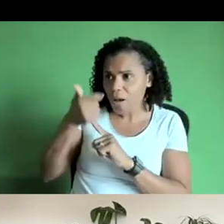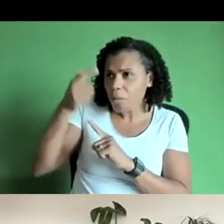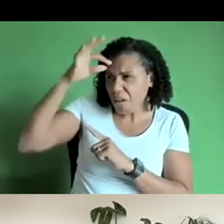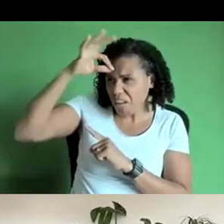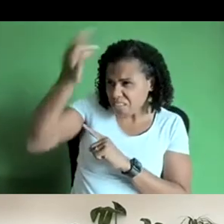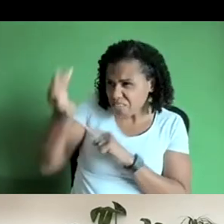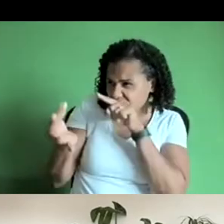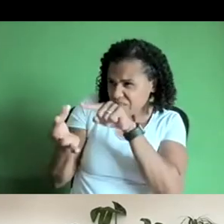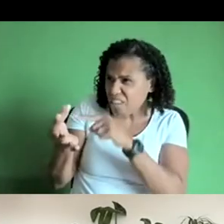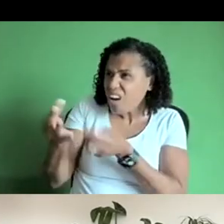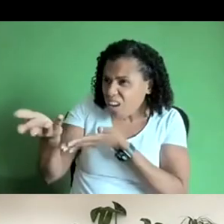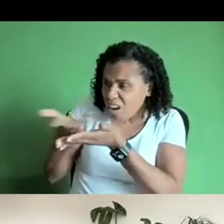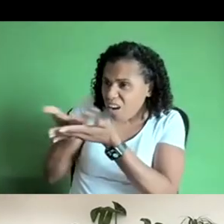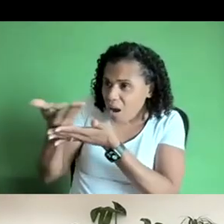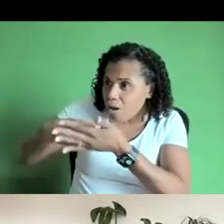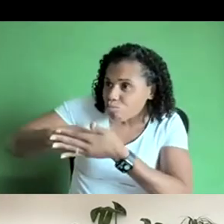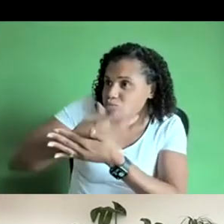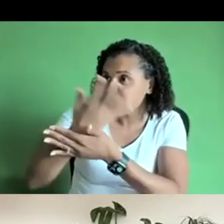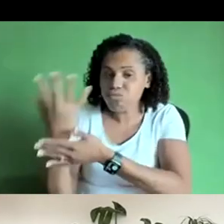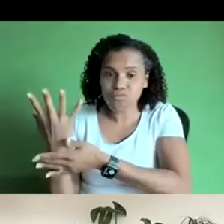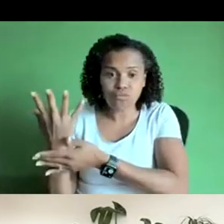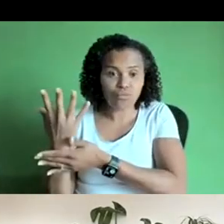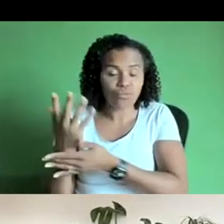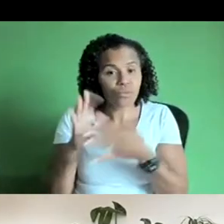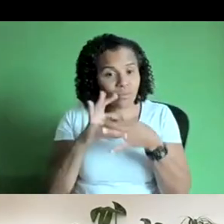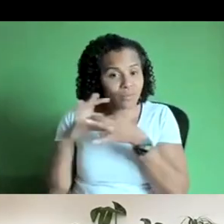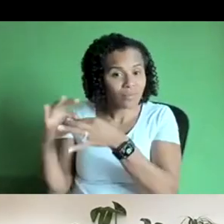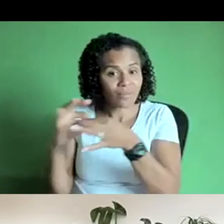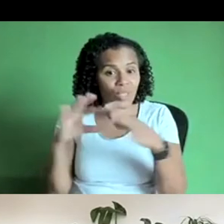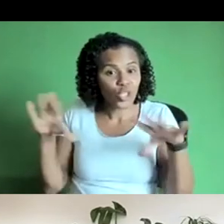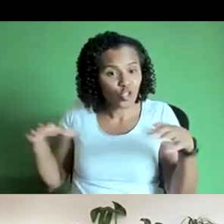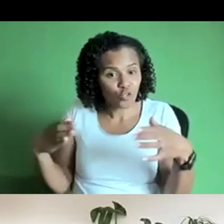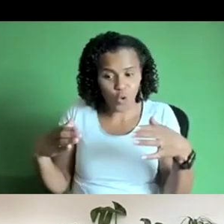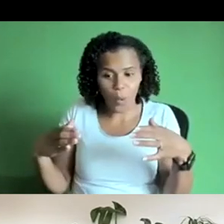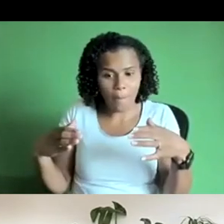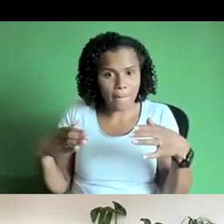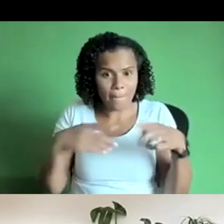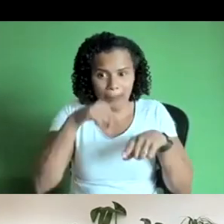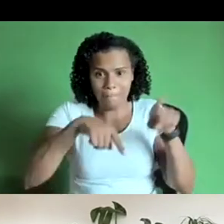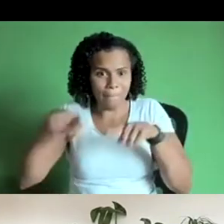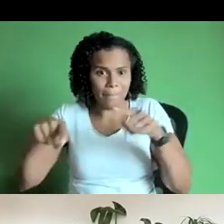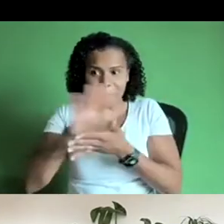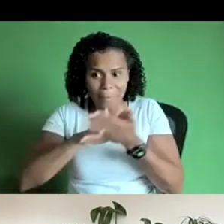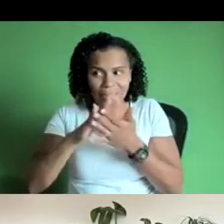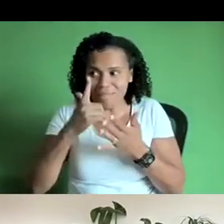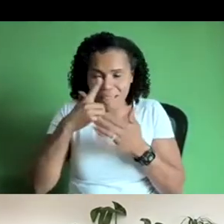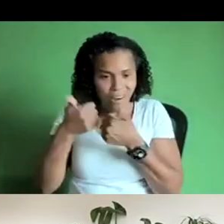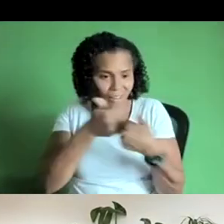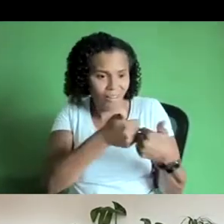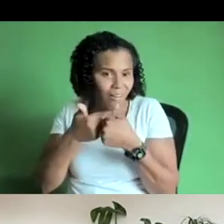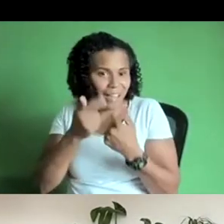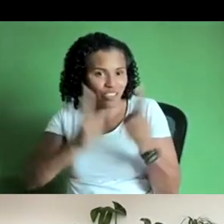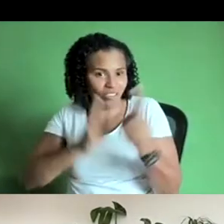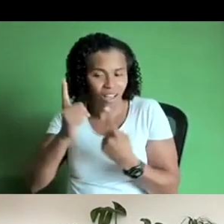nice that because we're a group of cda group we get to help each other in certain ways that will